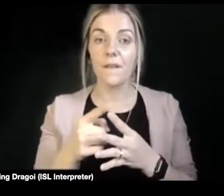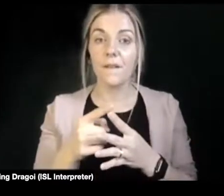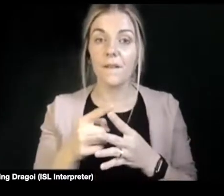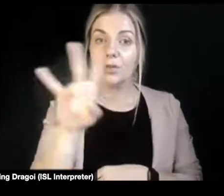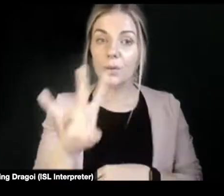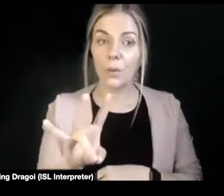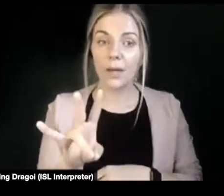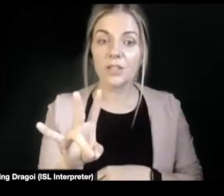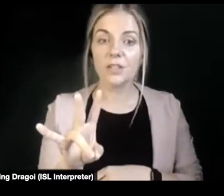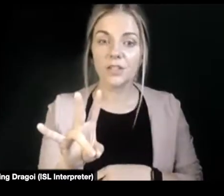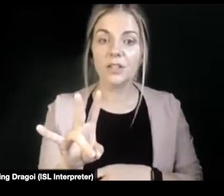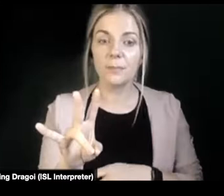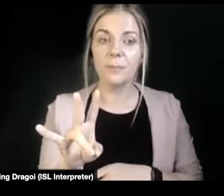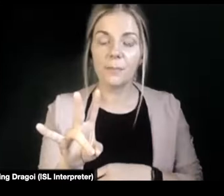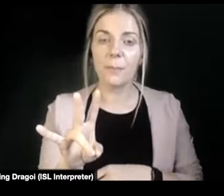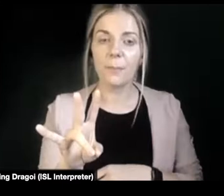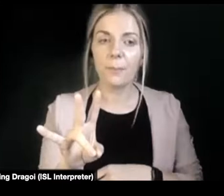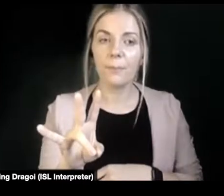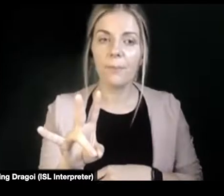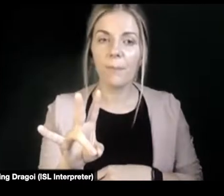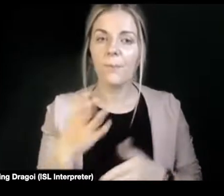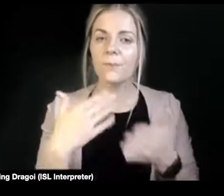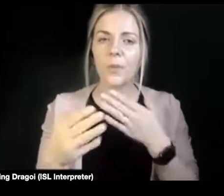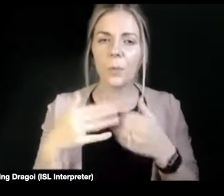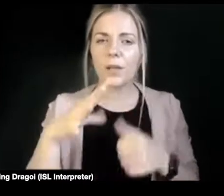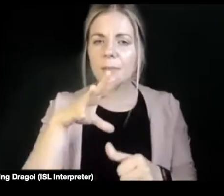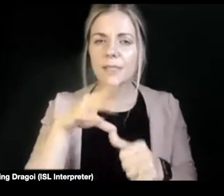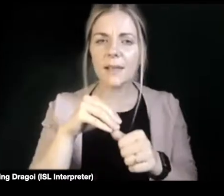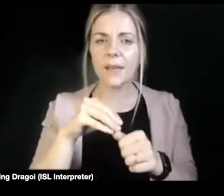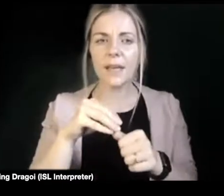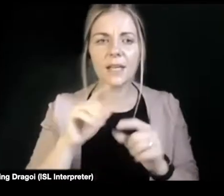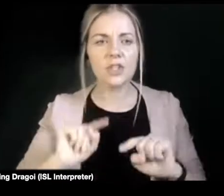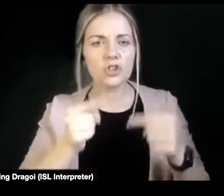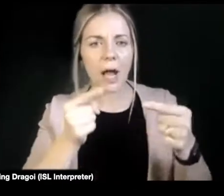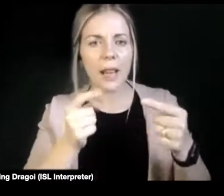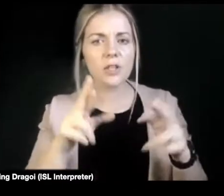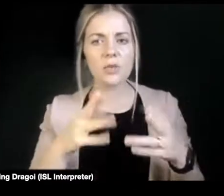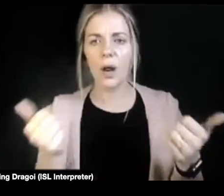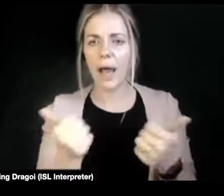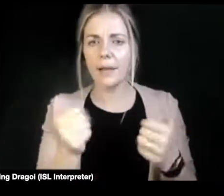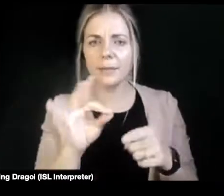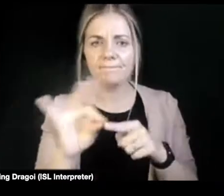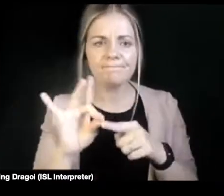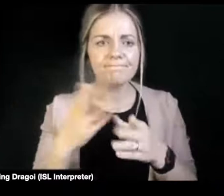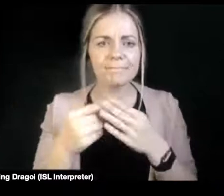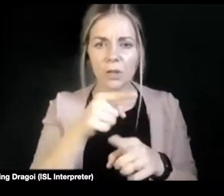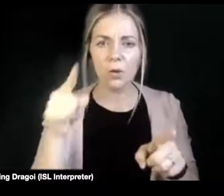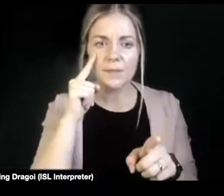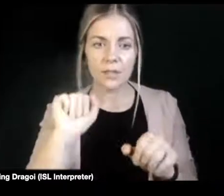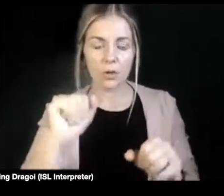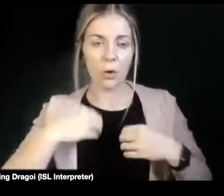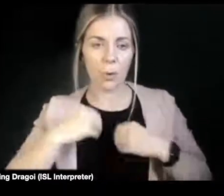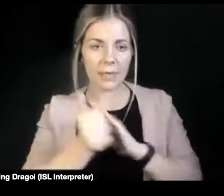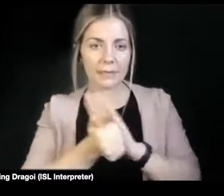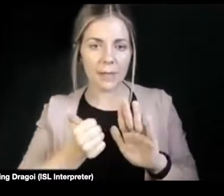are the specific challenges or deciding barriers in your experience that disabled people face in